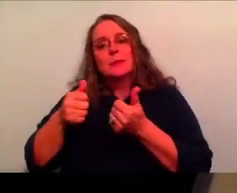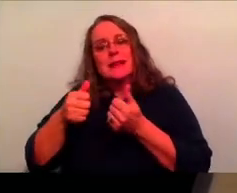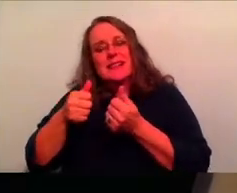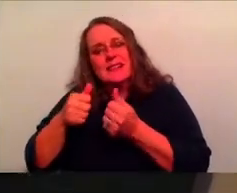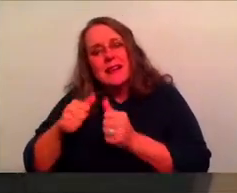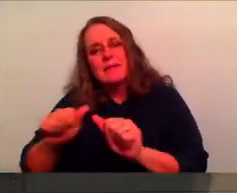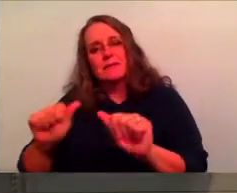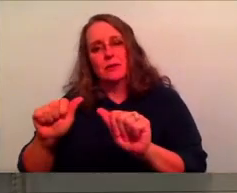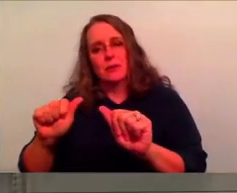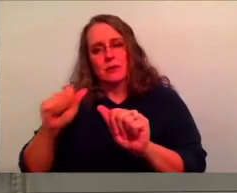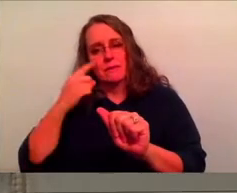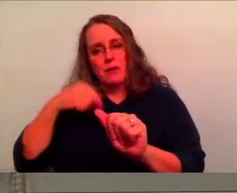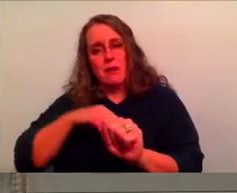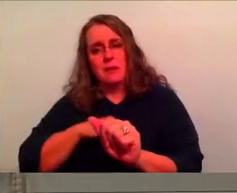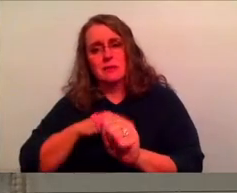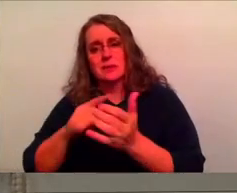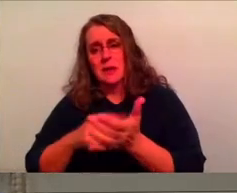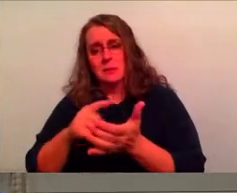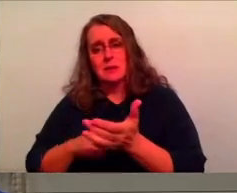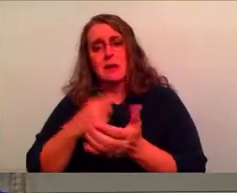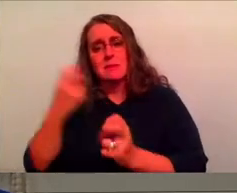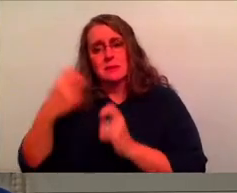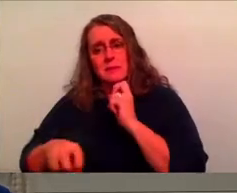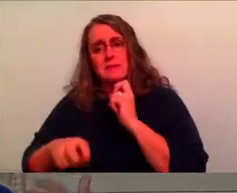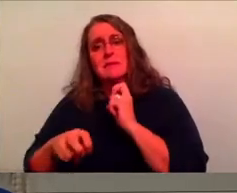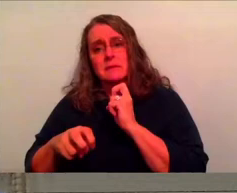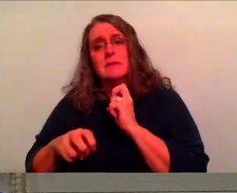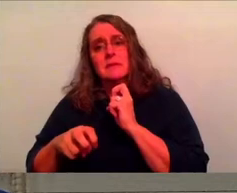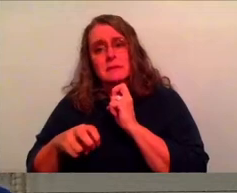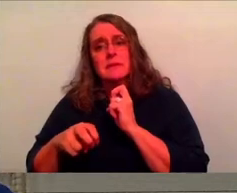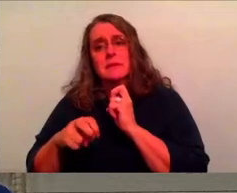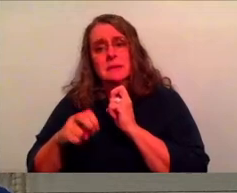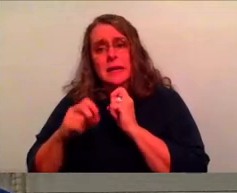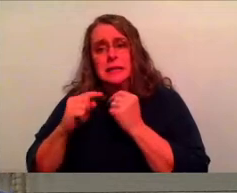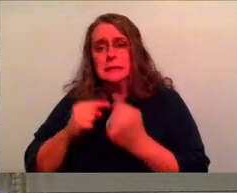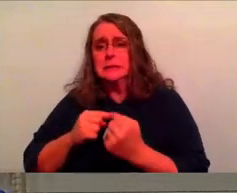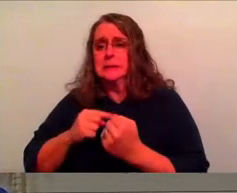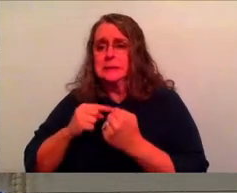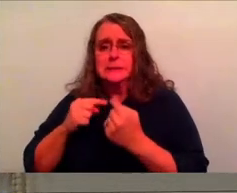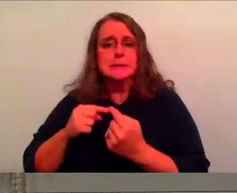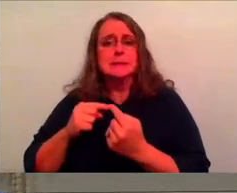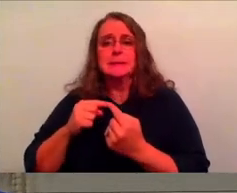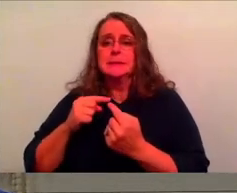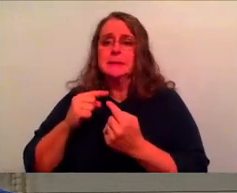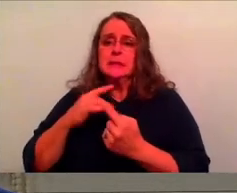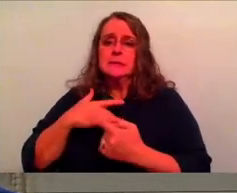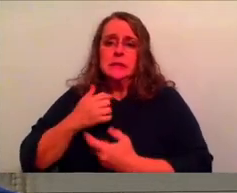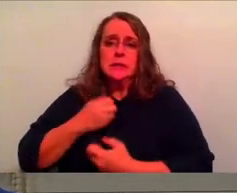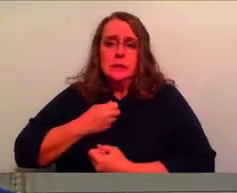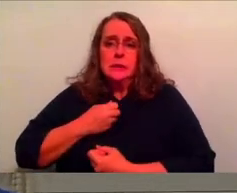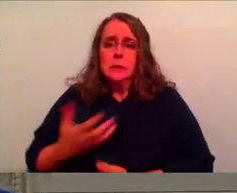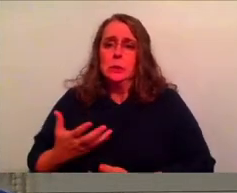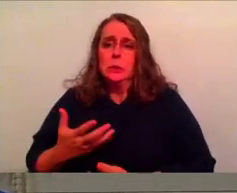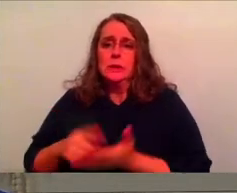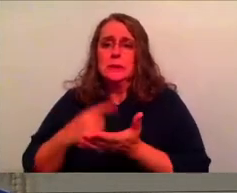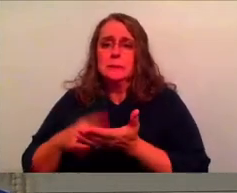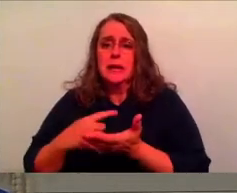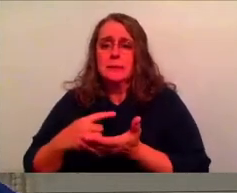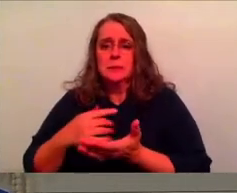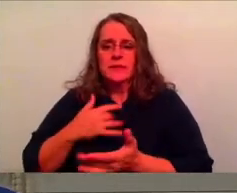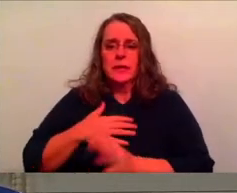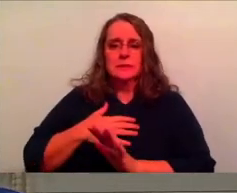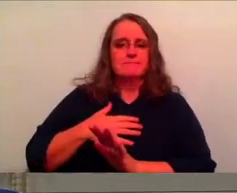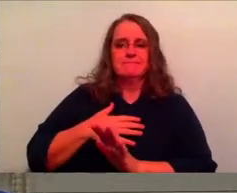And sometimes that effort is a lot and it's really, really hard and it can be draining. And so because of that, we go, Hey, that sounds like a lot.